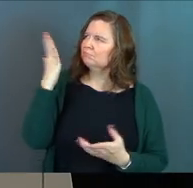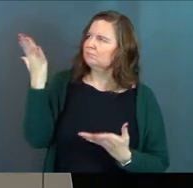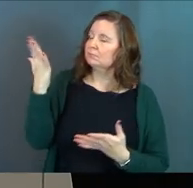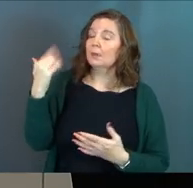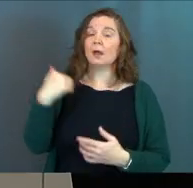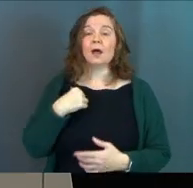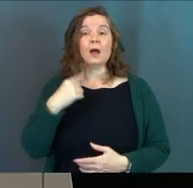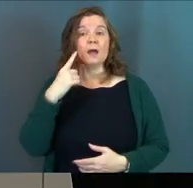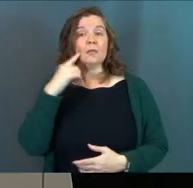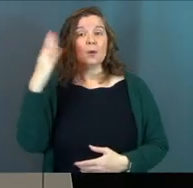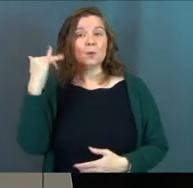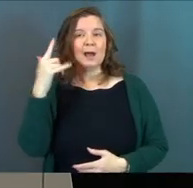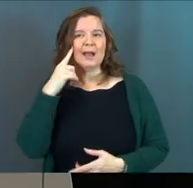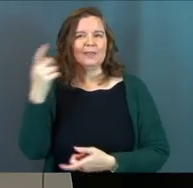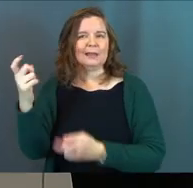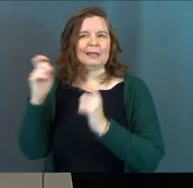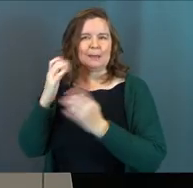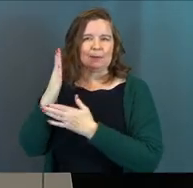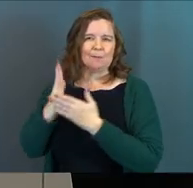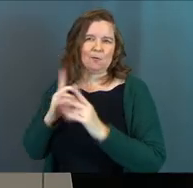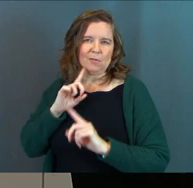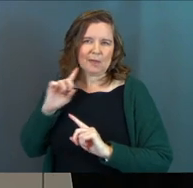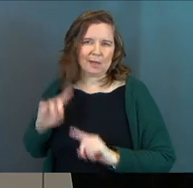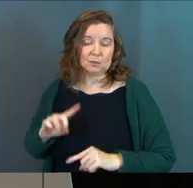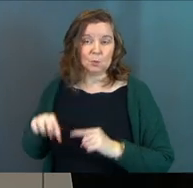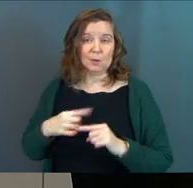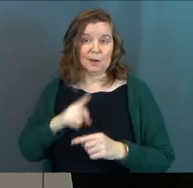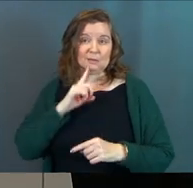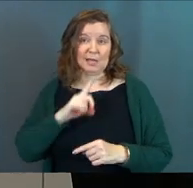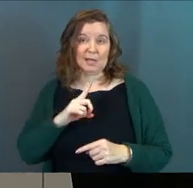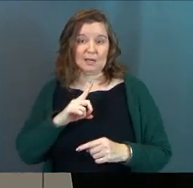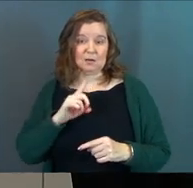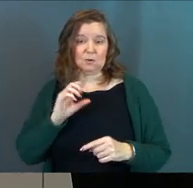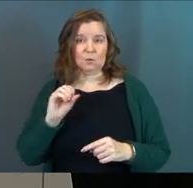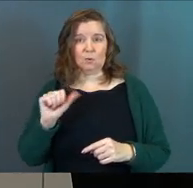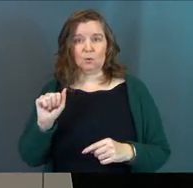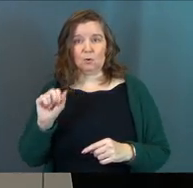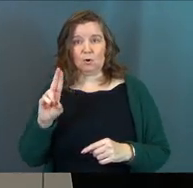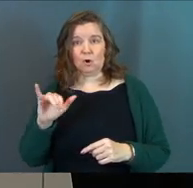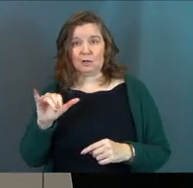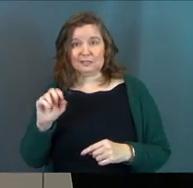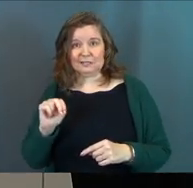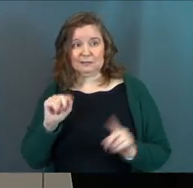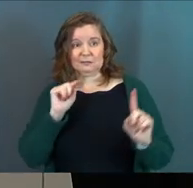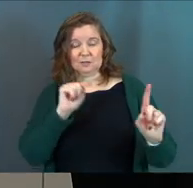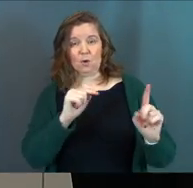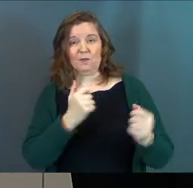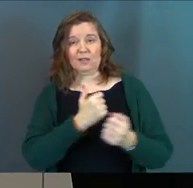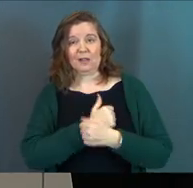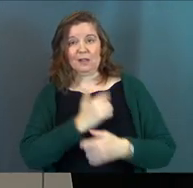I think God gave me part of the answer when I was actually over with Austin at Lovesick Ministries.